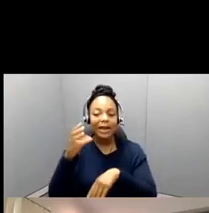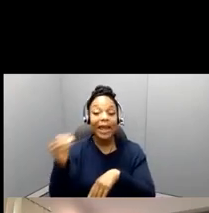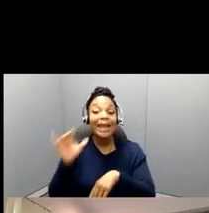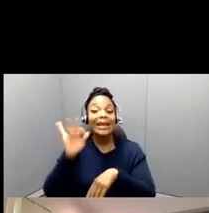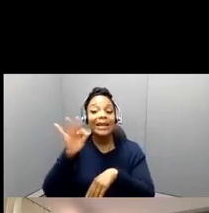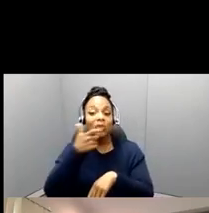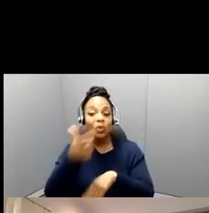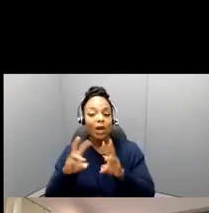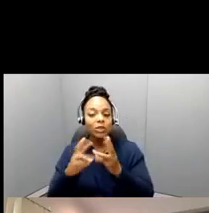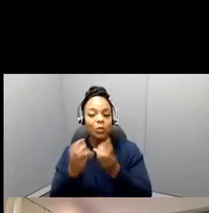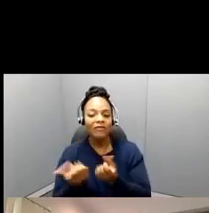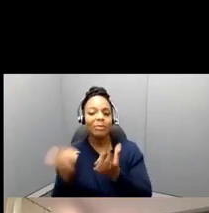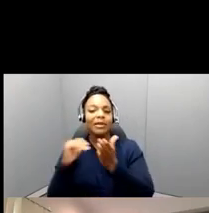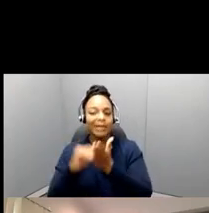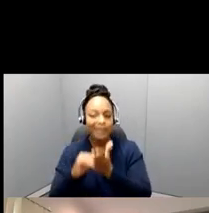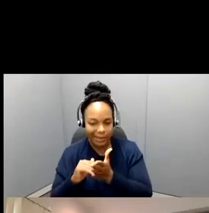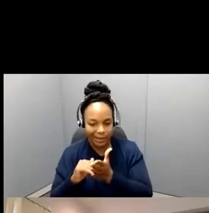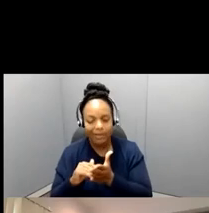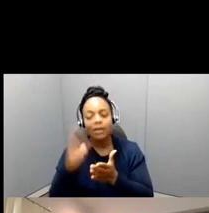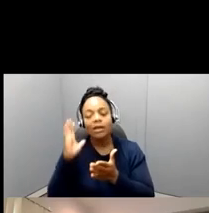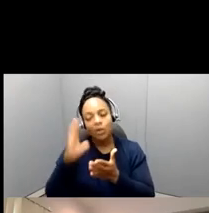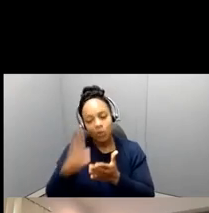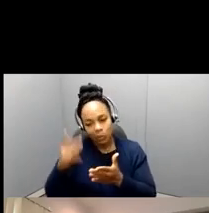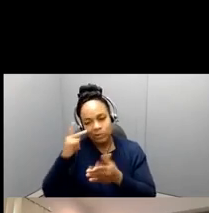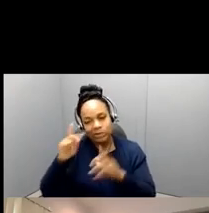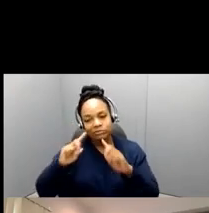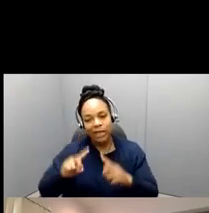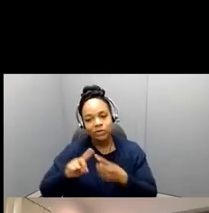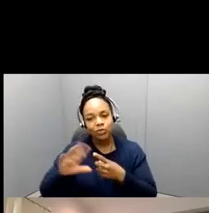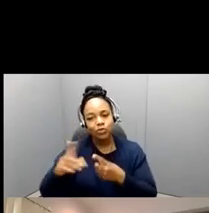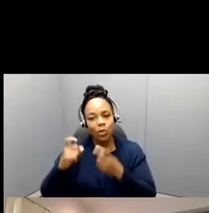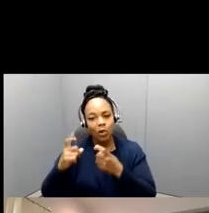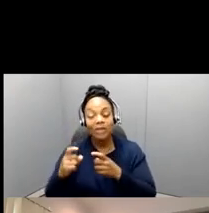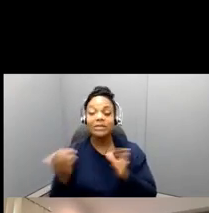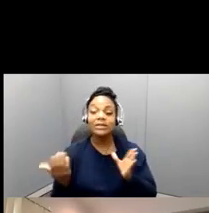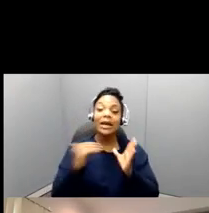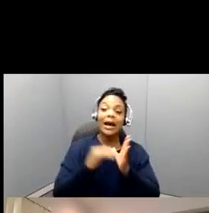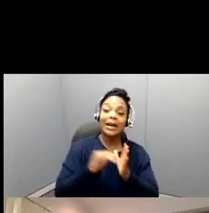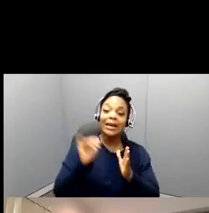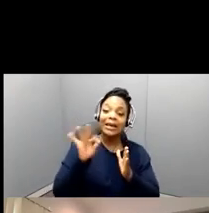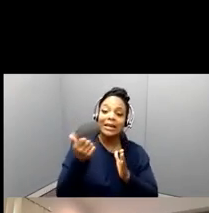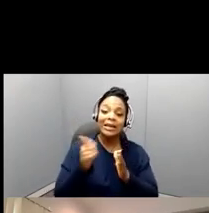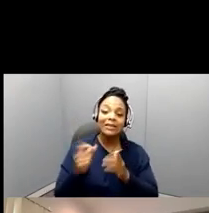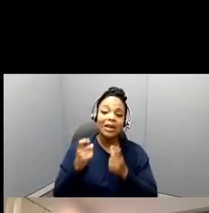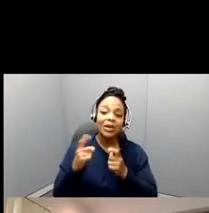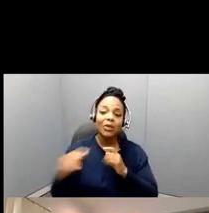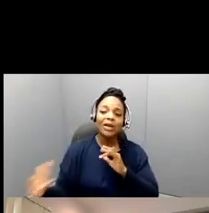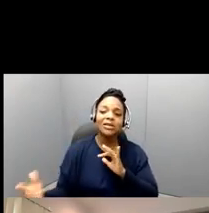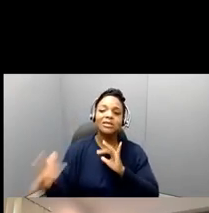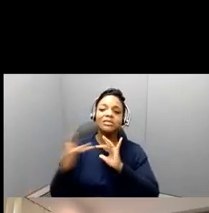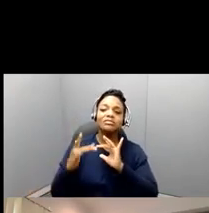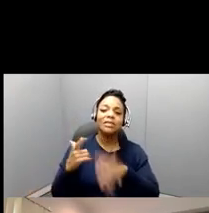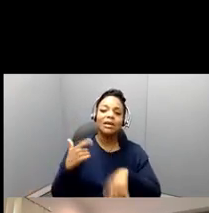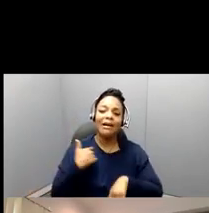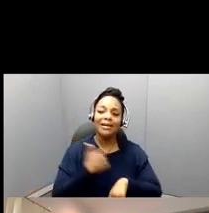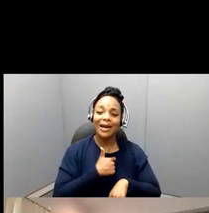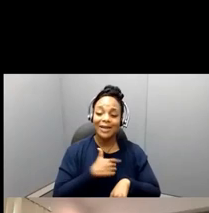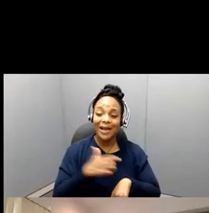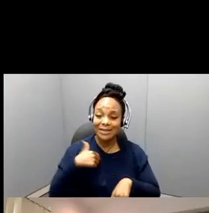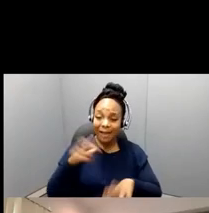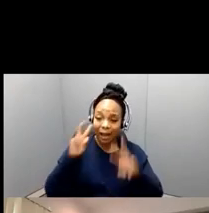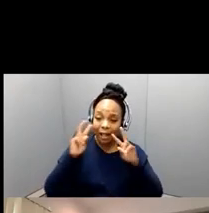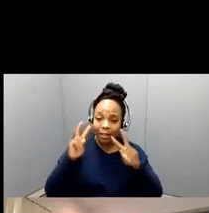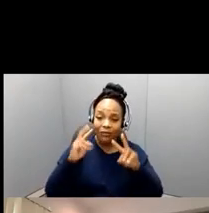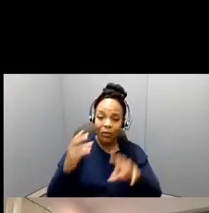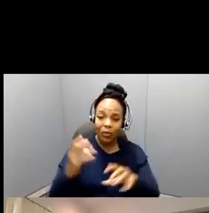AERA website. If you have questions, email us again, too, uh, and we look forward to receiving your proposals in,